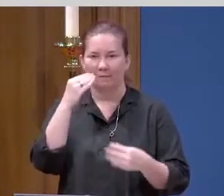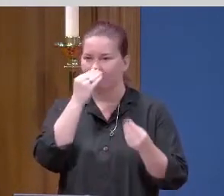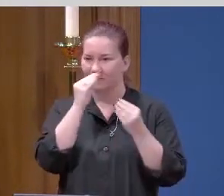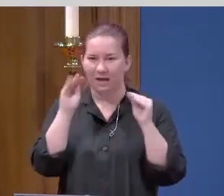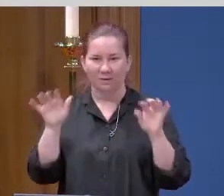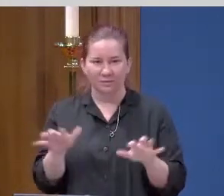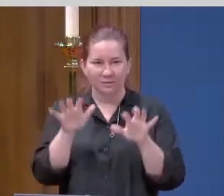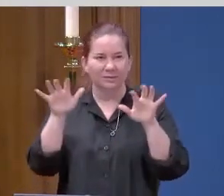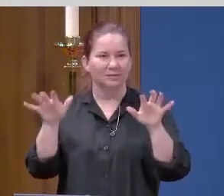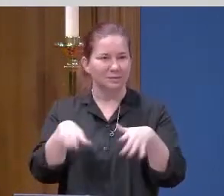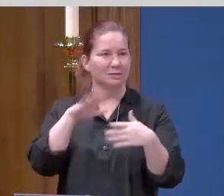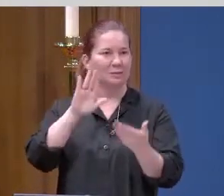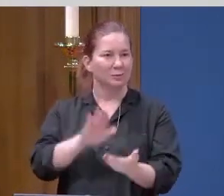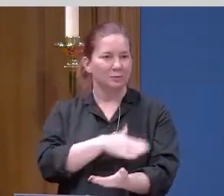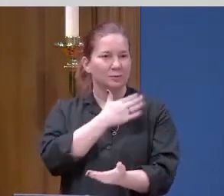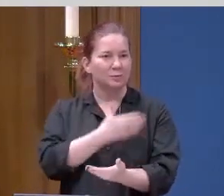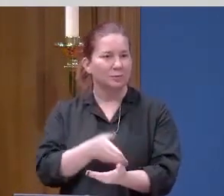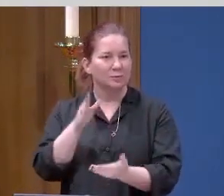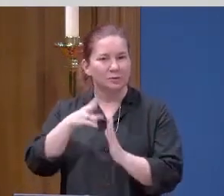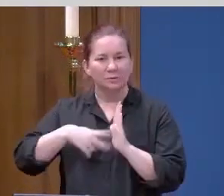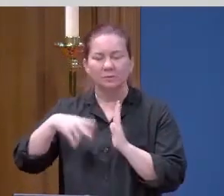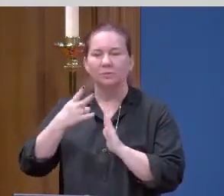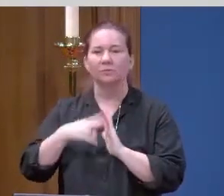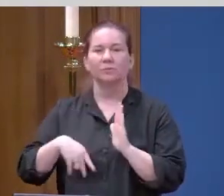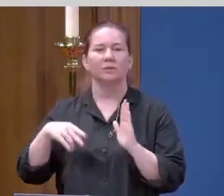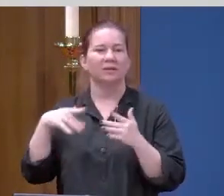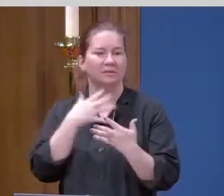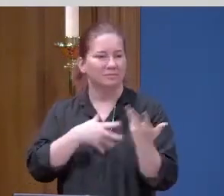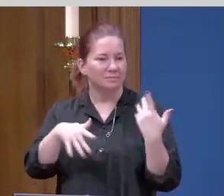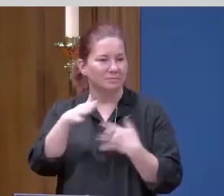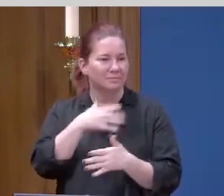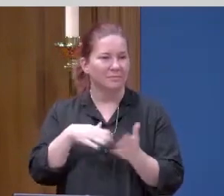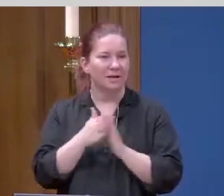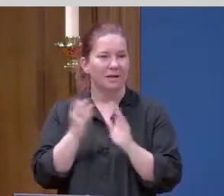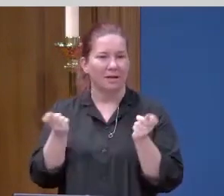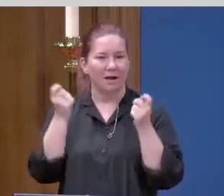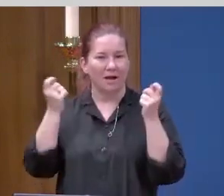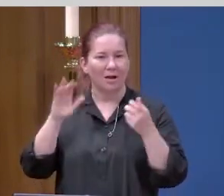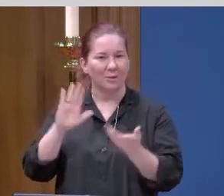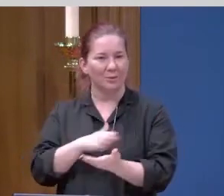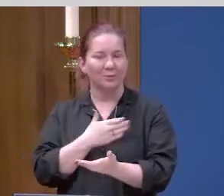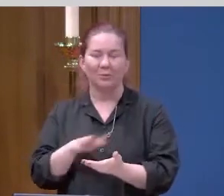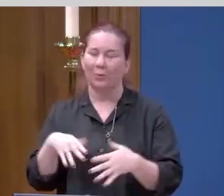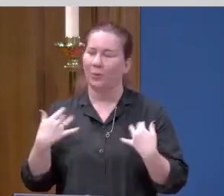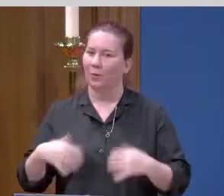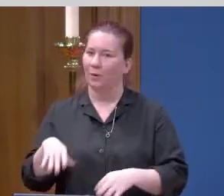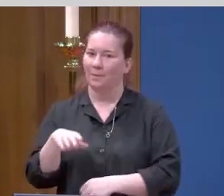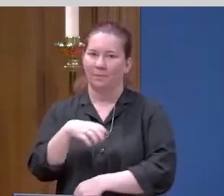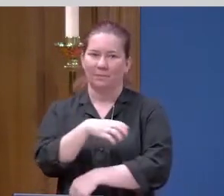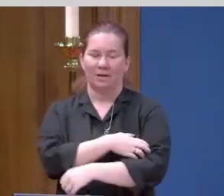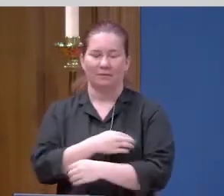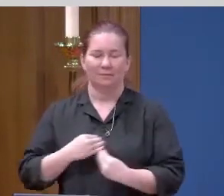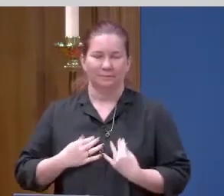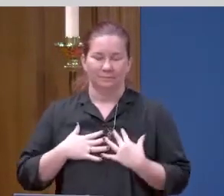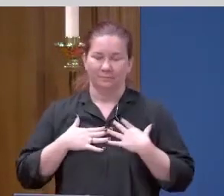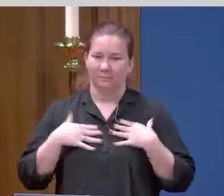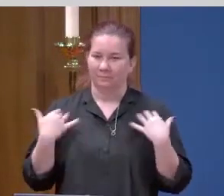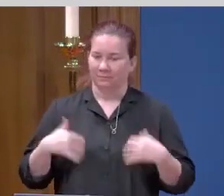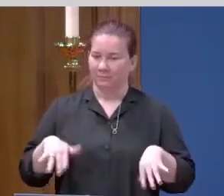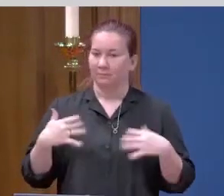the music, the liturgy, the fellowship, the hallelujah chorus. It was all so powerful and moving.